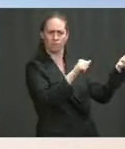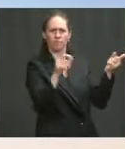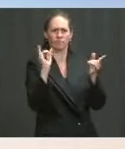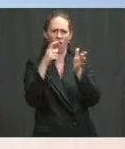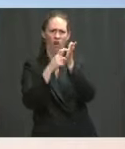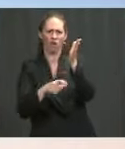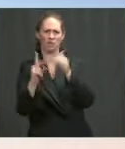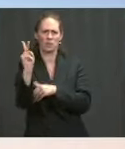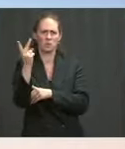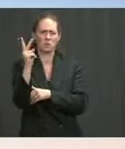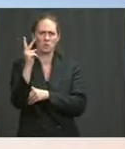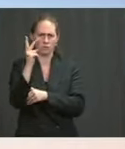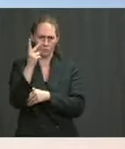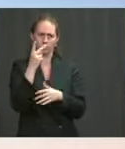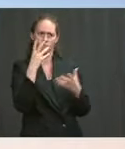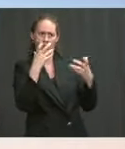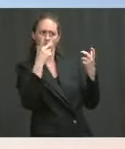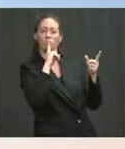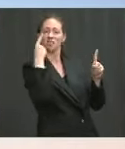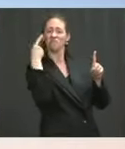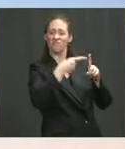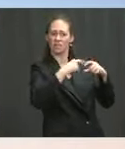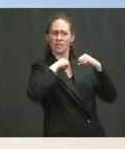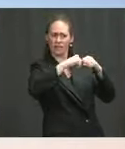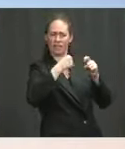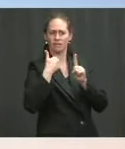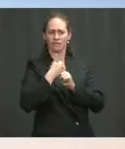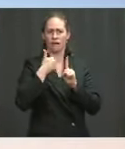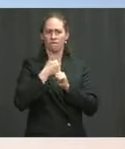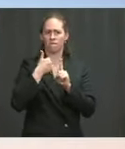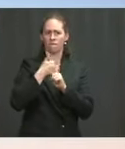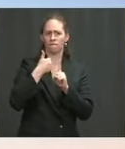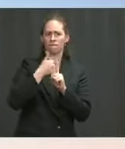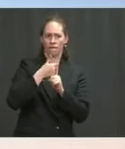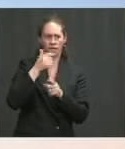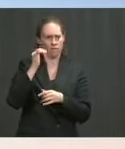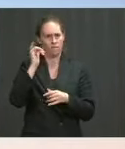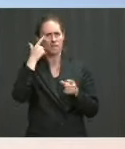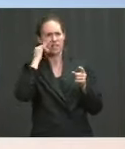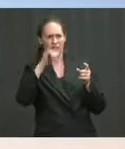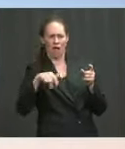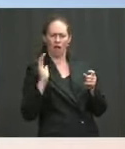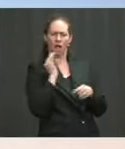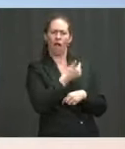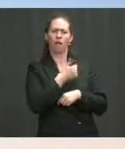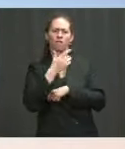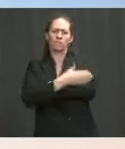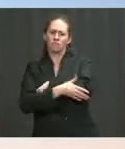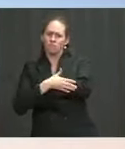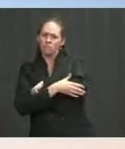defense of the United States in our interests, is our domestic justification for these strikes announced yesterday. Go ahead. Go ahead.